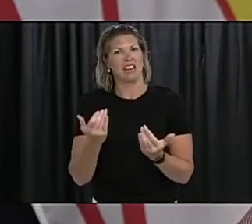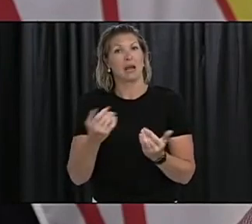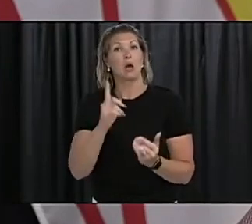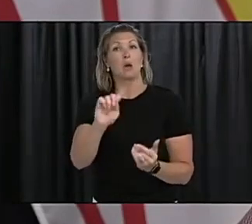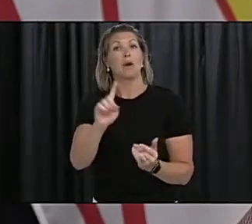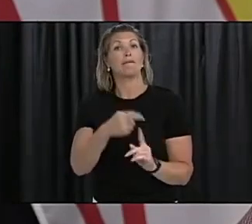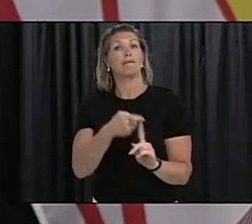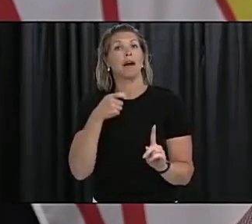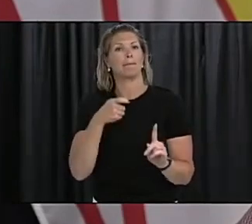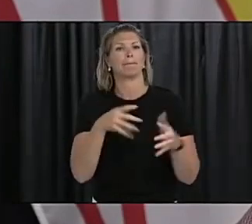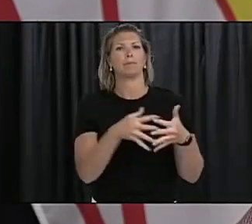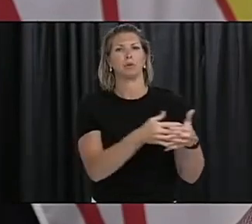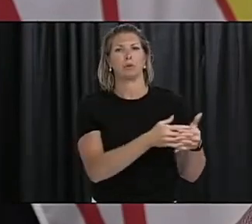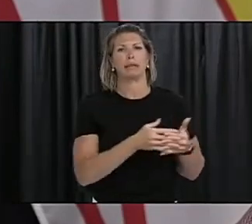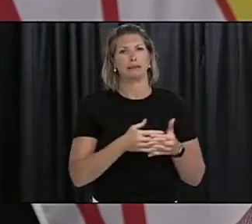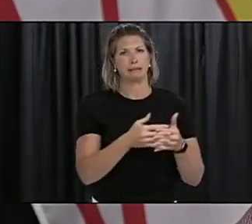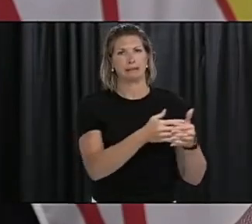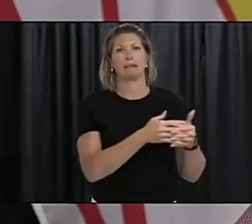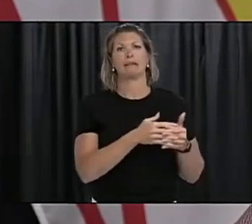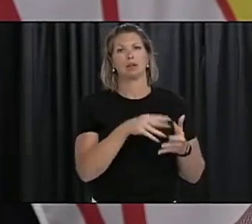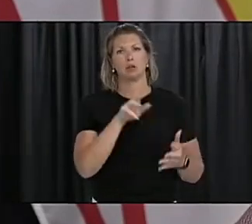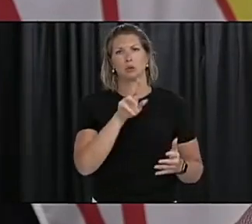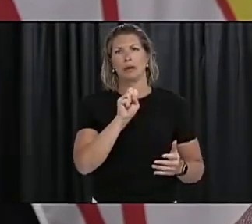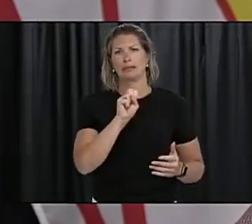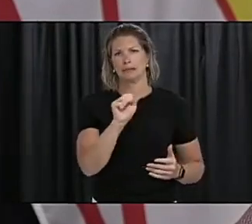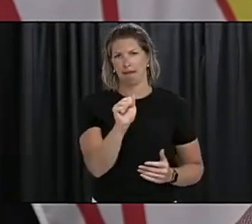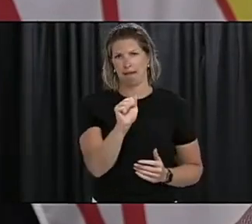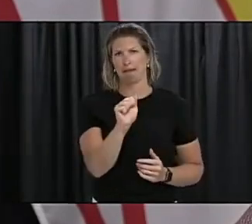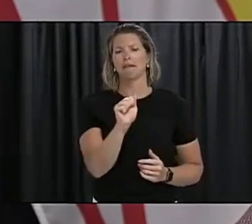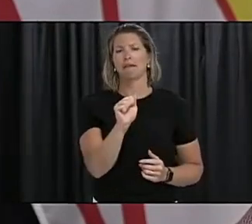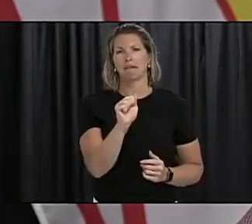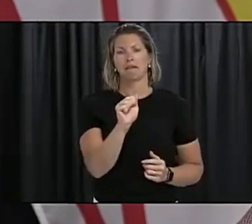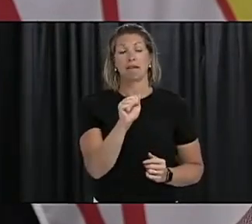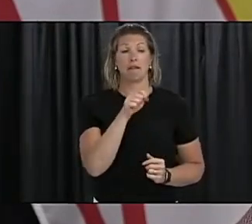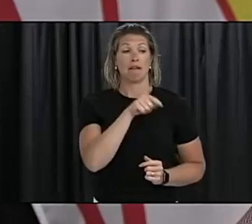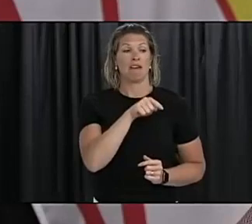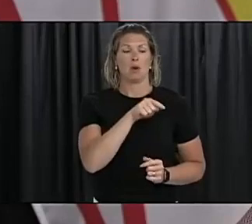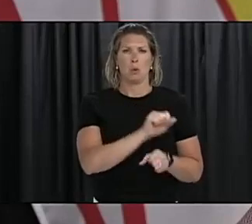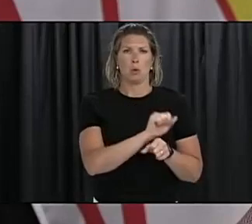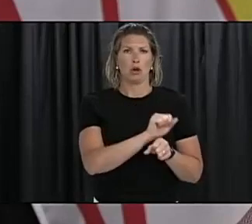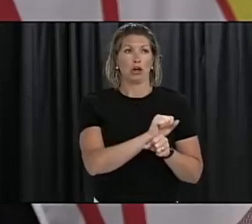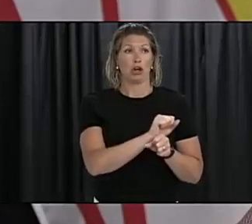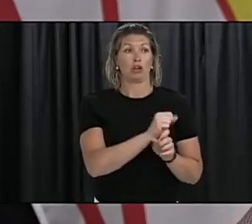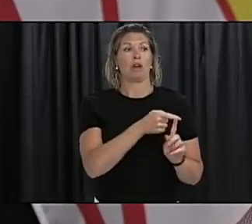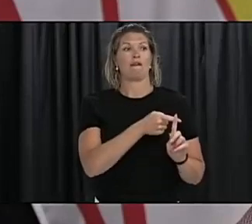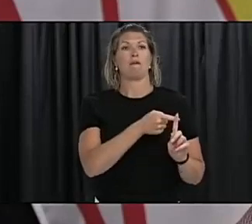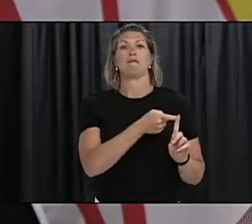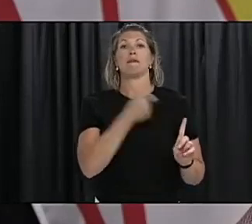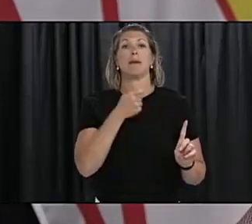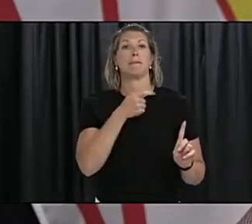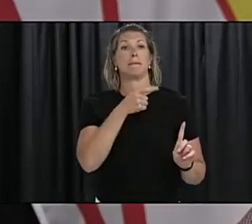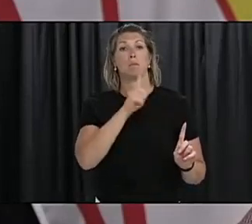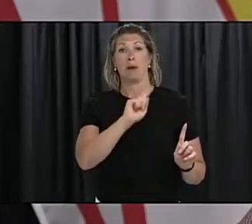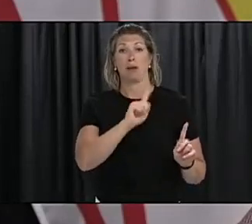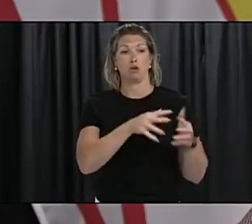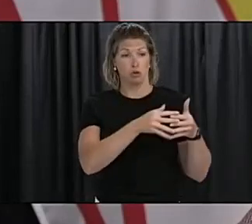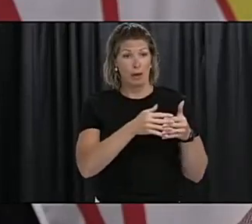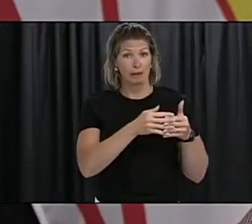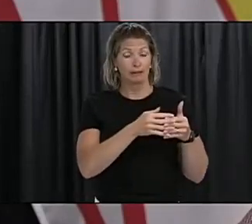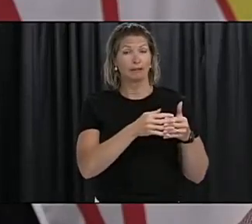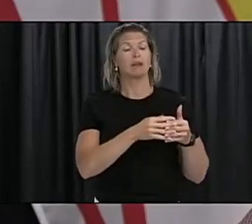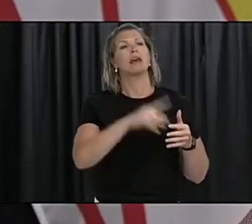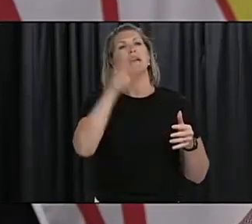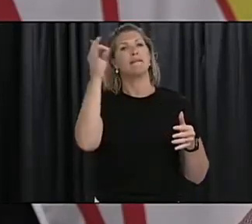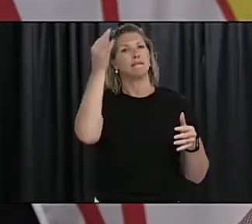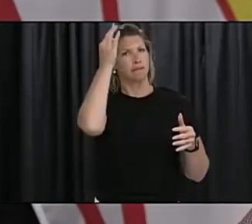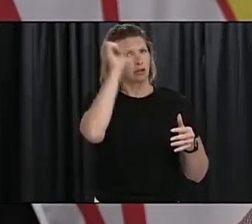These individuals are deemed essential workers by the federal government. They are tested before they leave the United States,